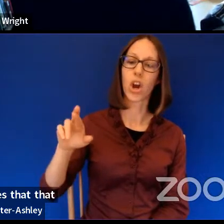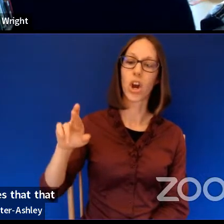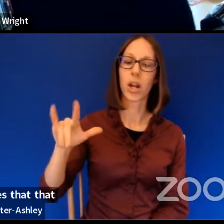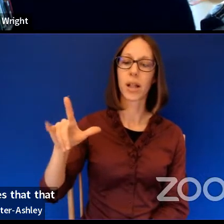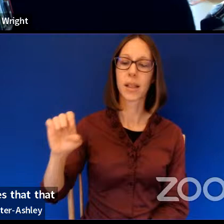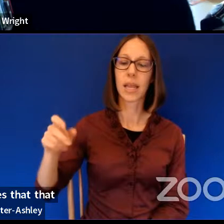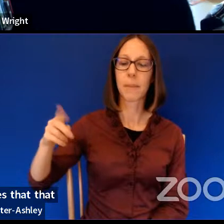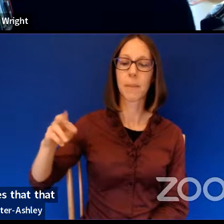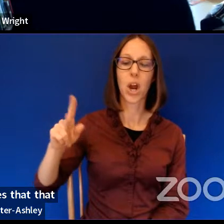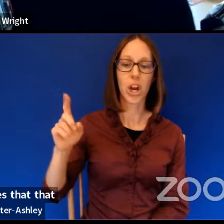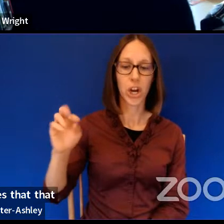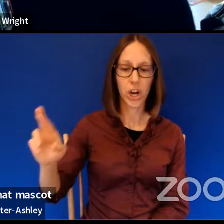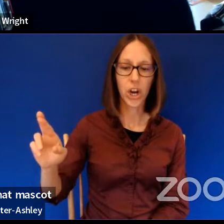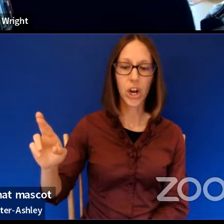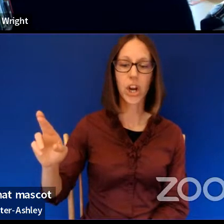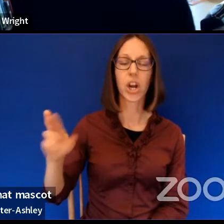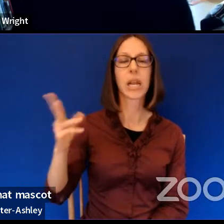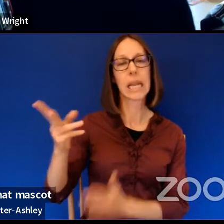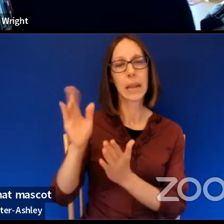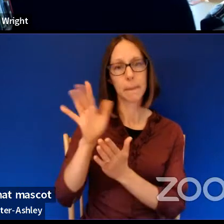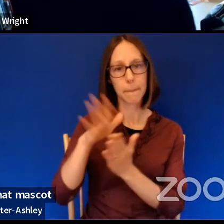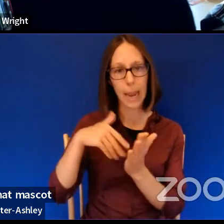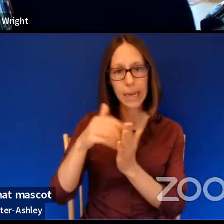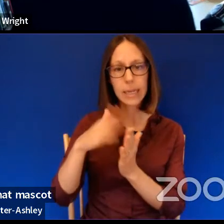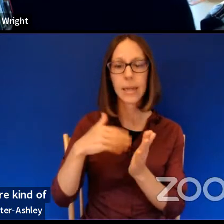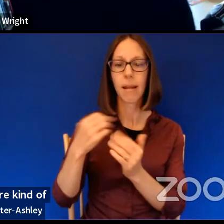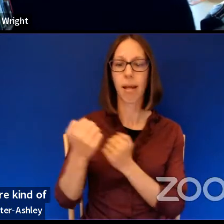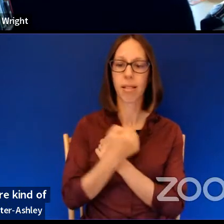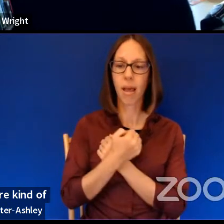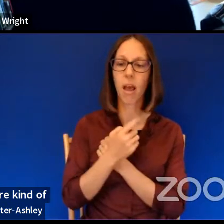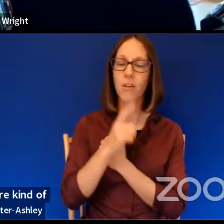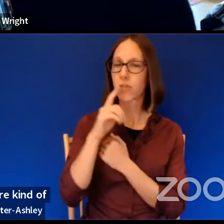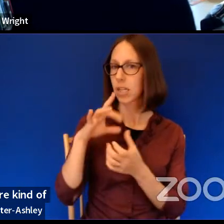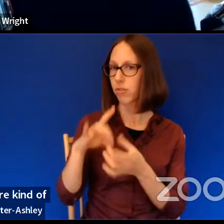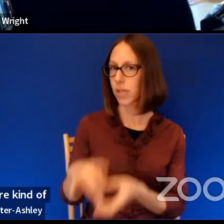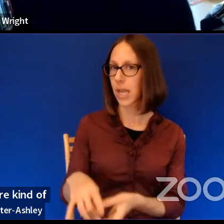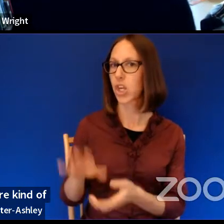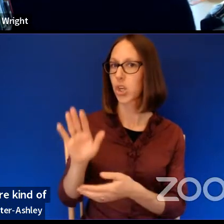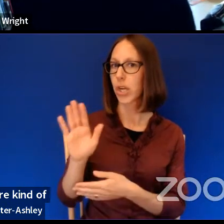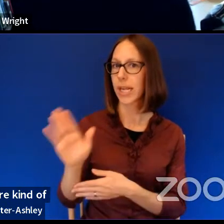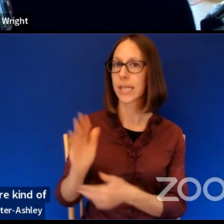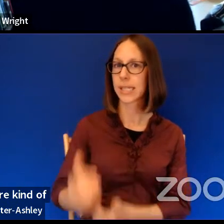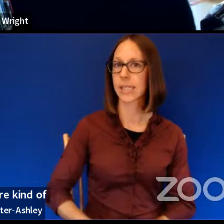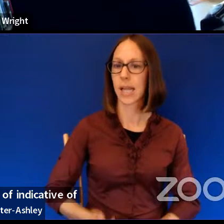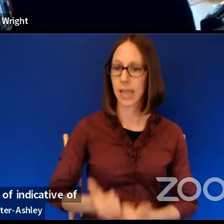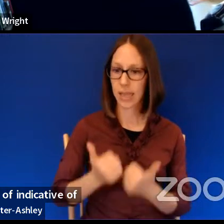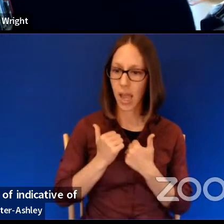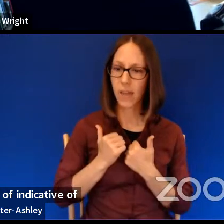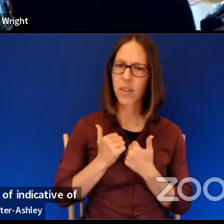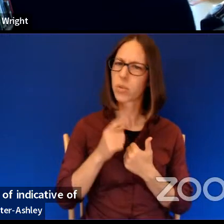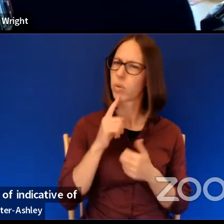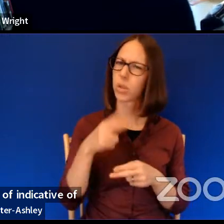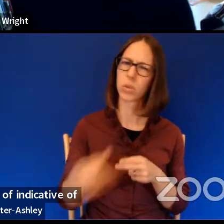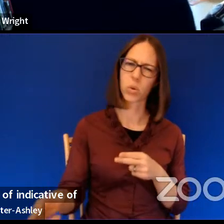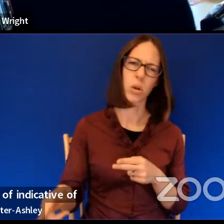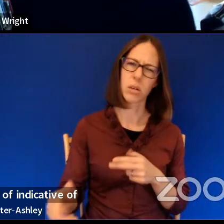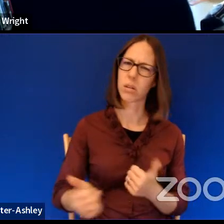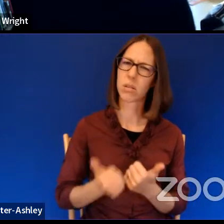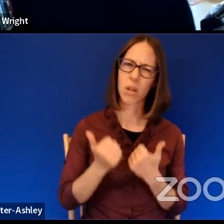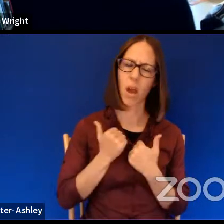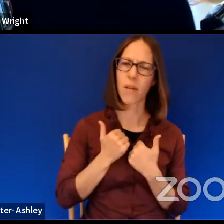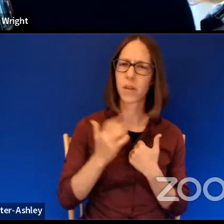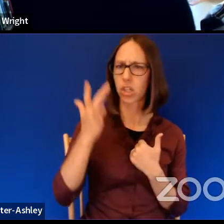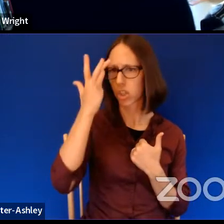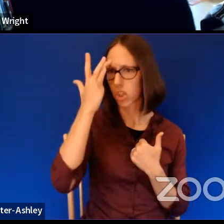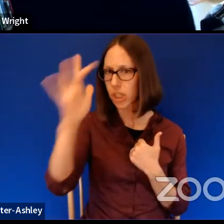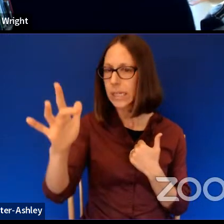and loved that also were kind of indicative of his, uh, life short to short life, um, his genius, but